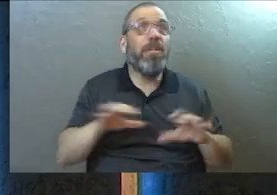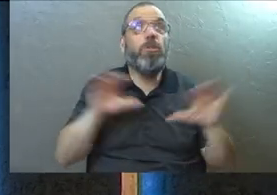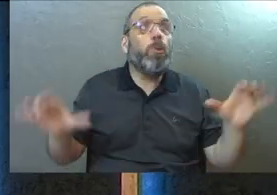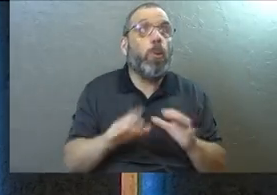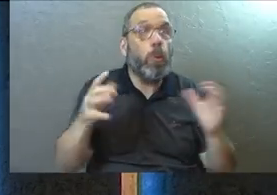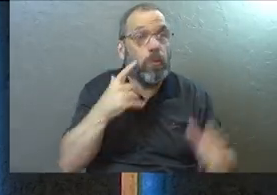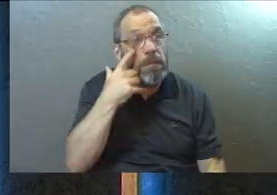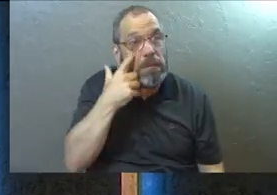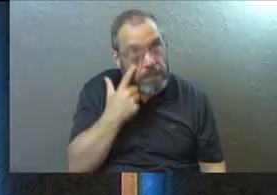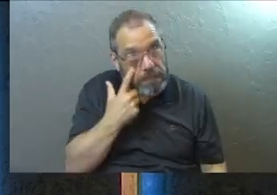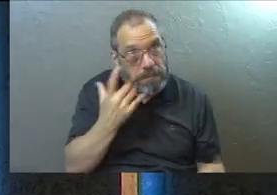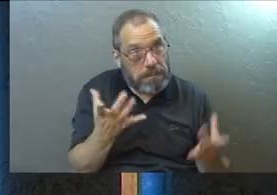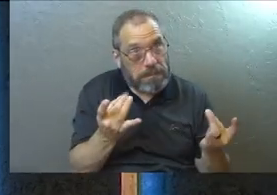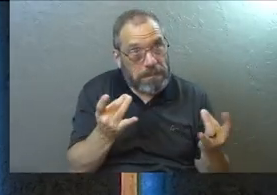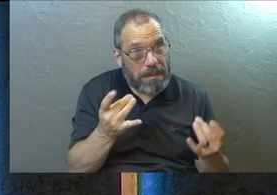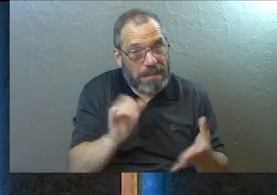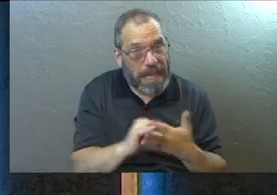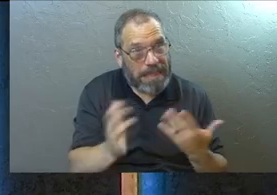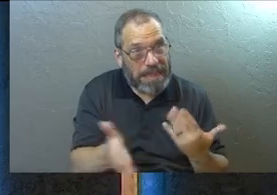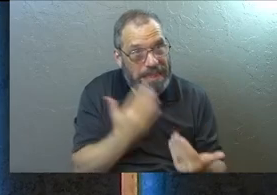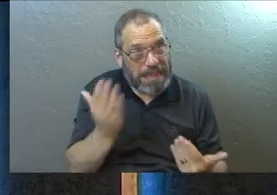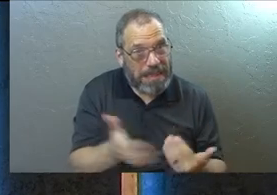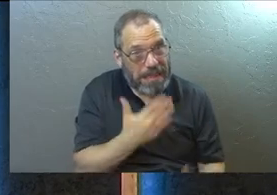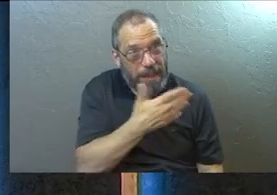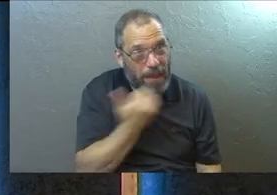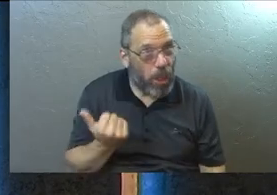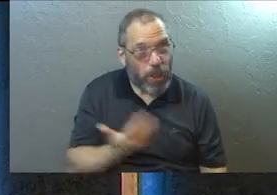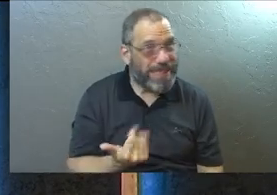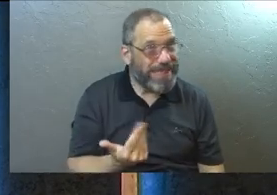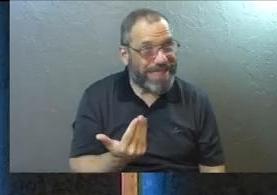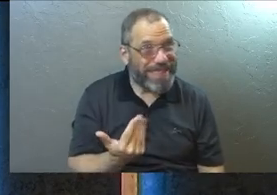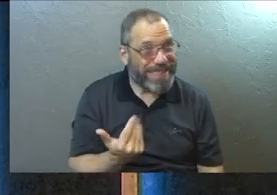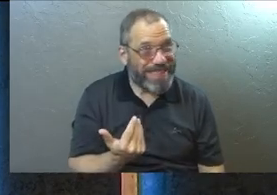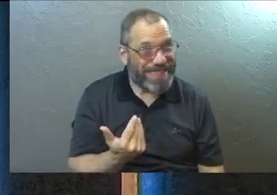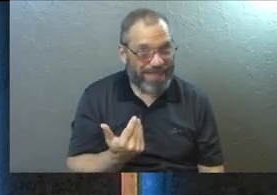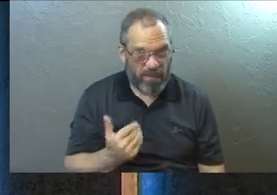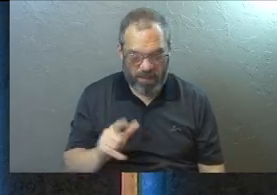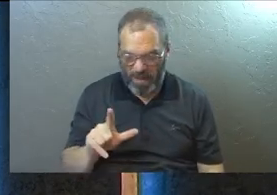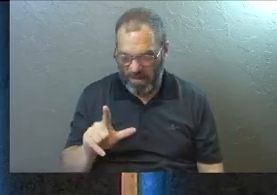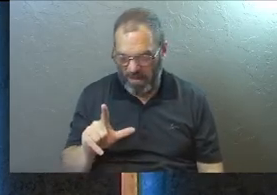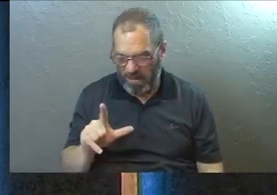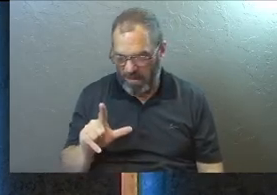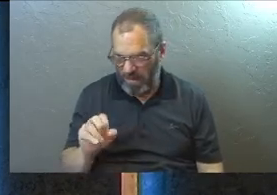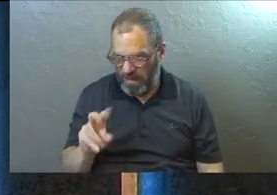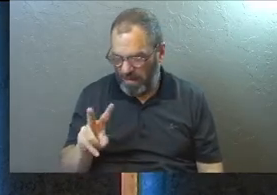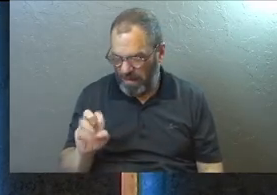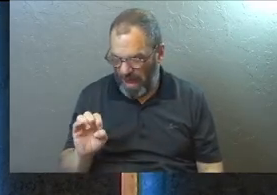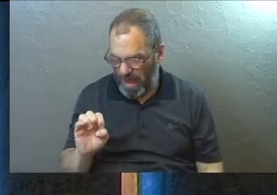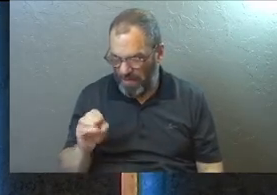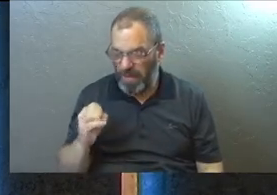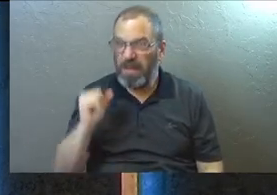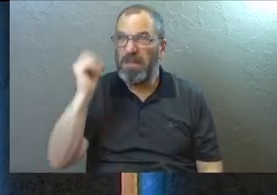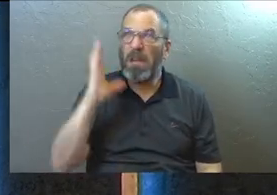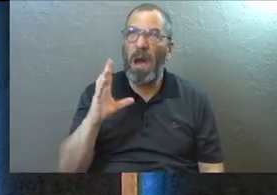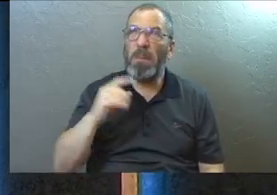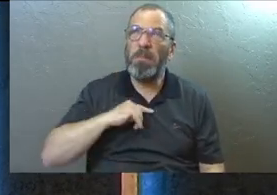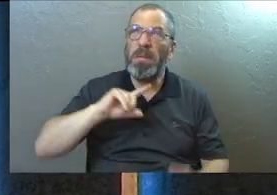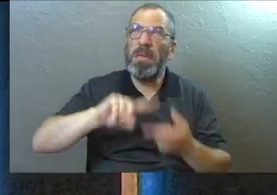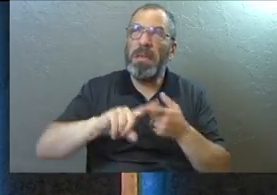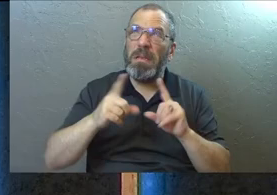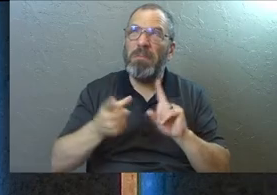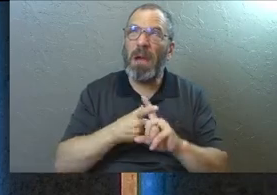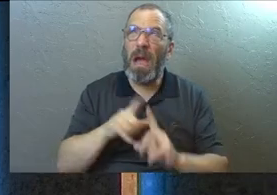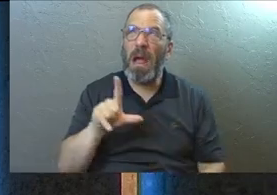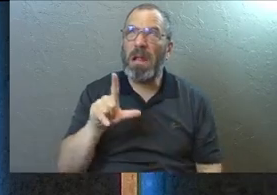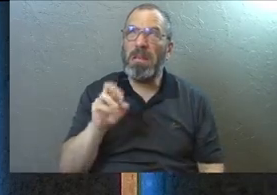do. Because that feels easier. Feels better. But all the touchy-feely stuff about me and God. And there's supposed to